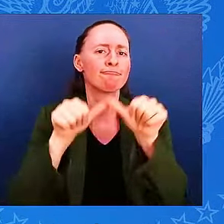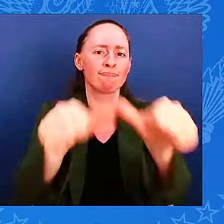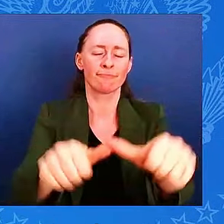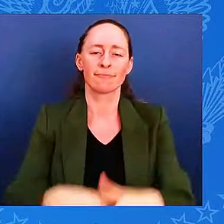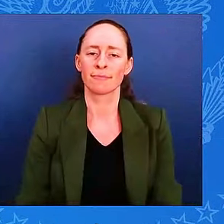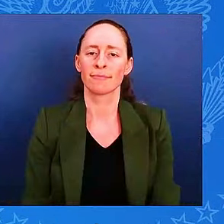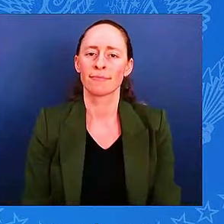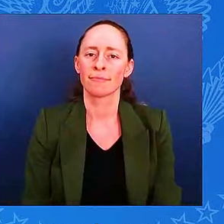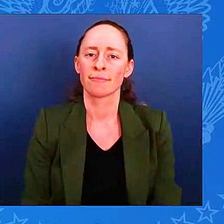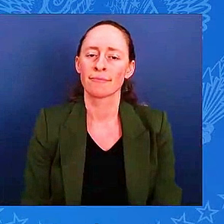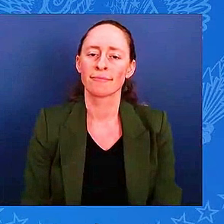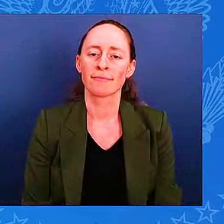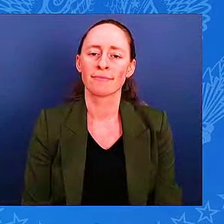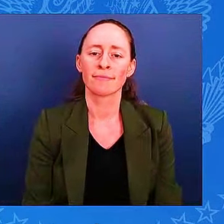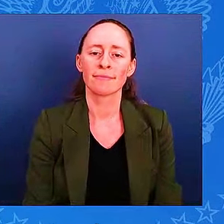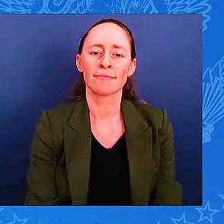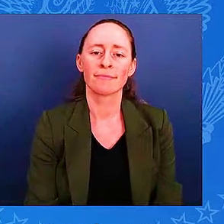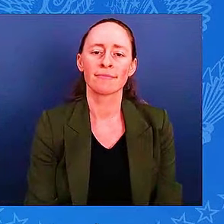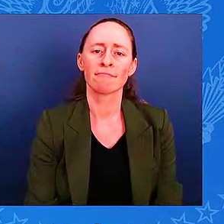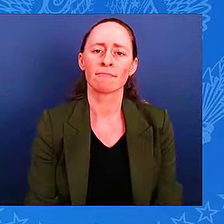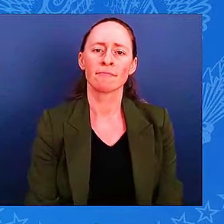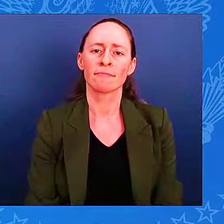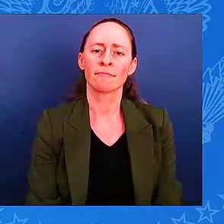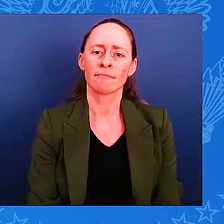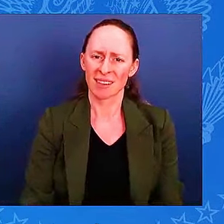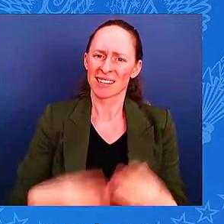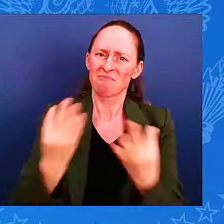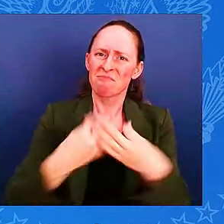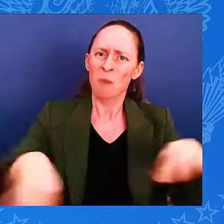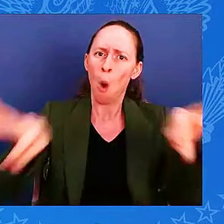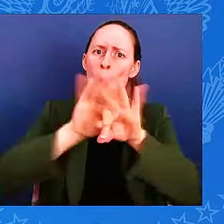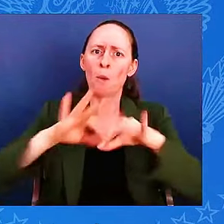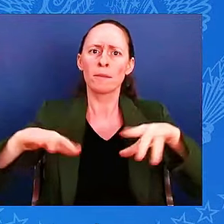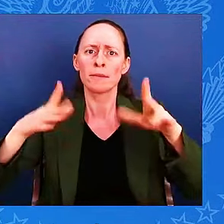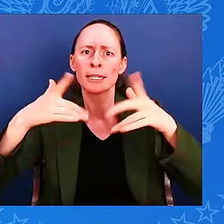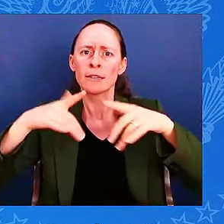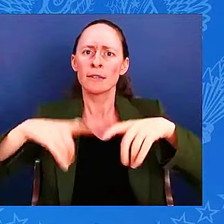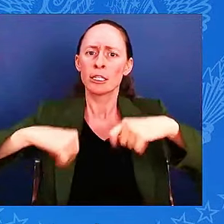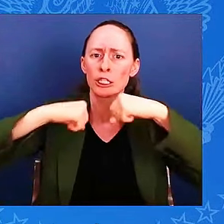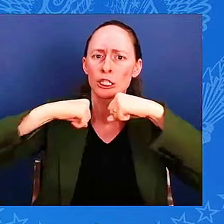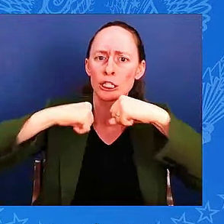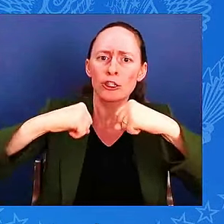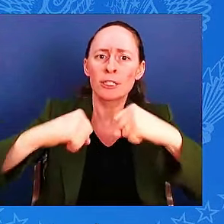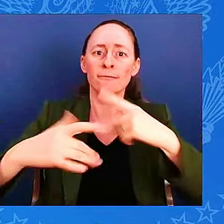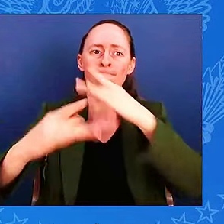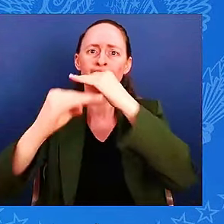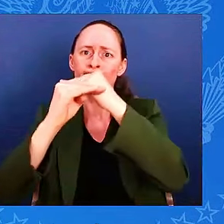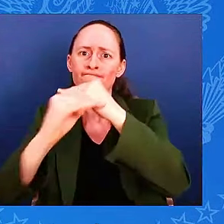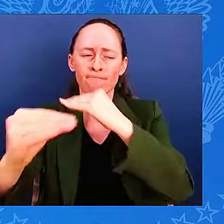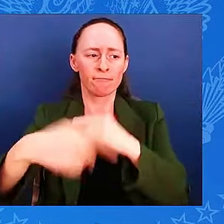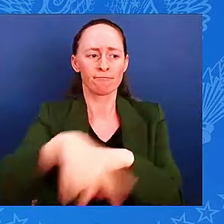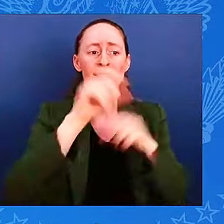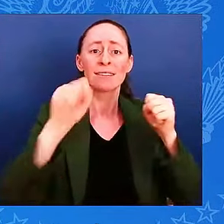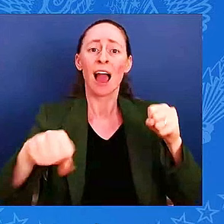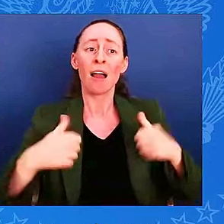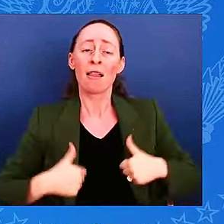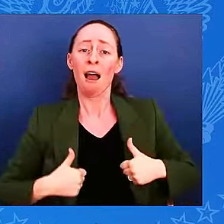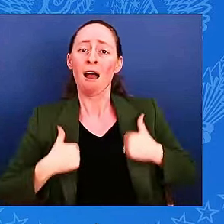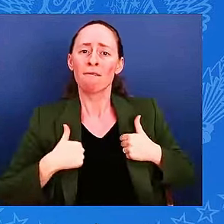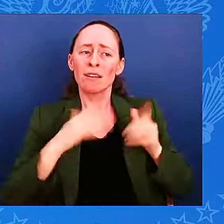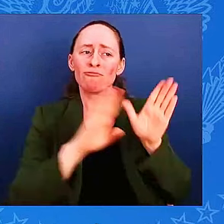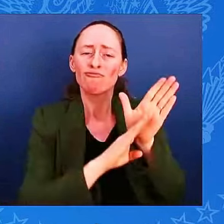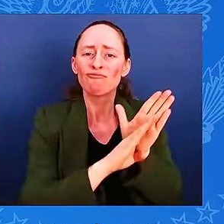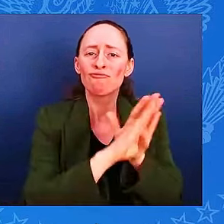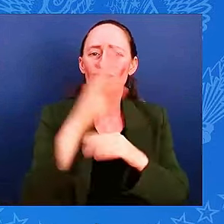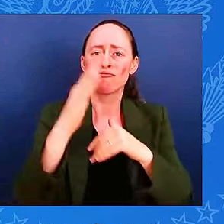and one cannot exist without the other. Sadly, throughout history, wars have too